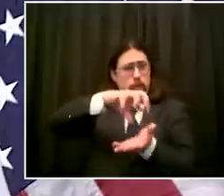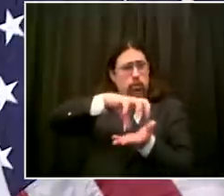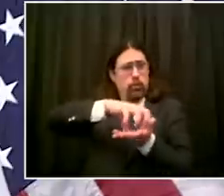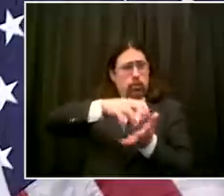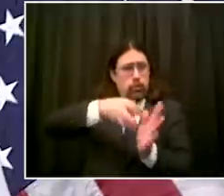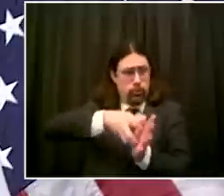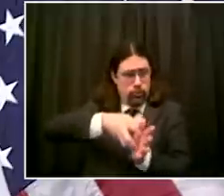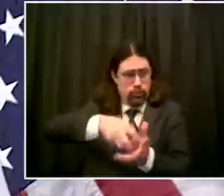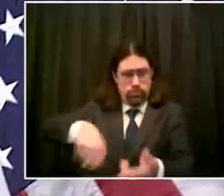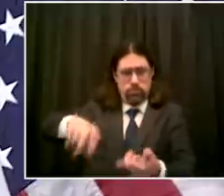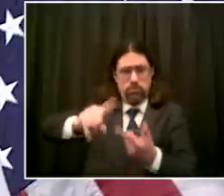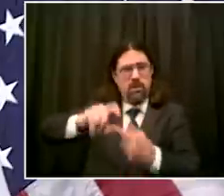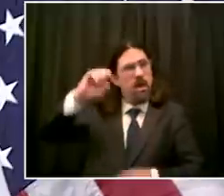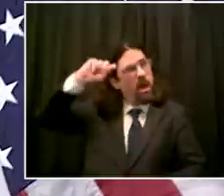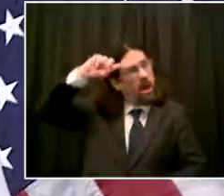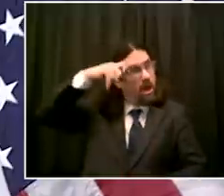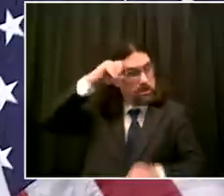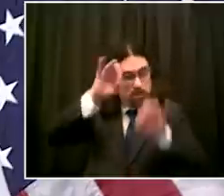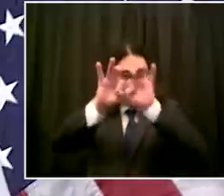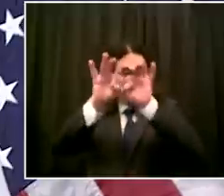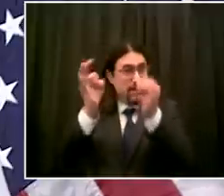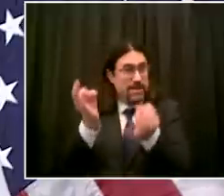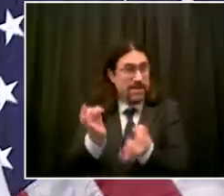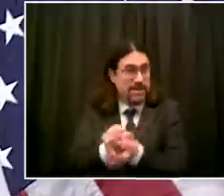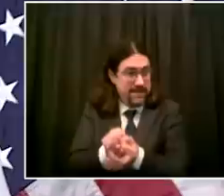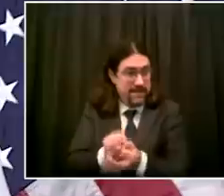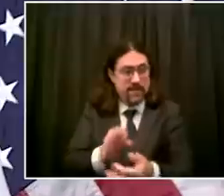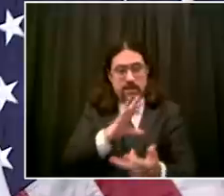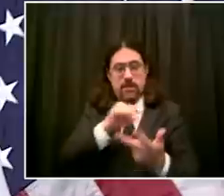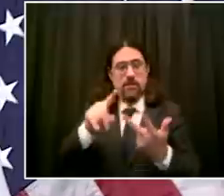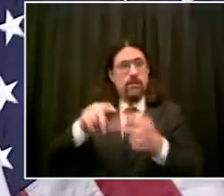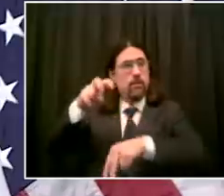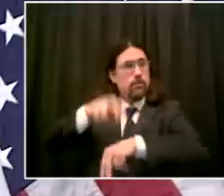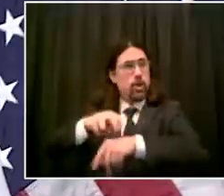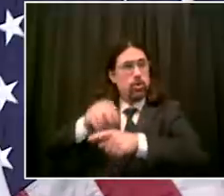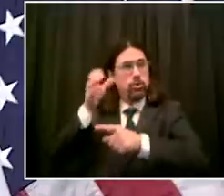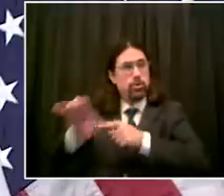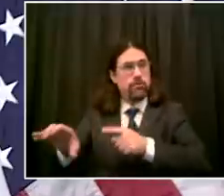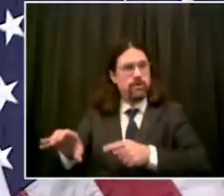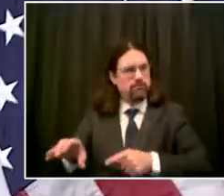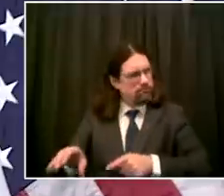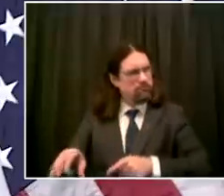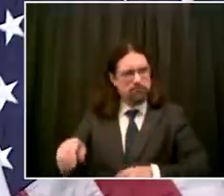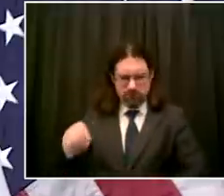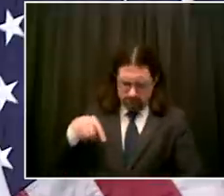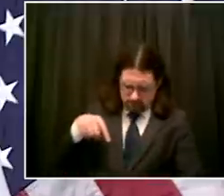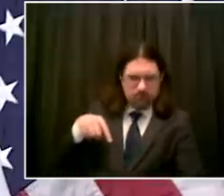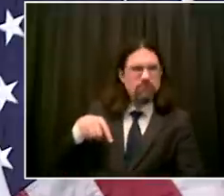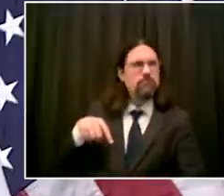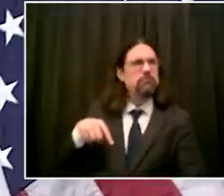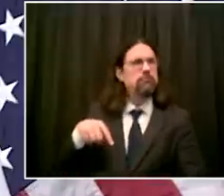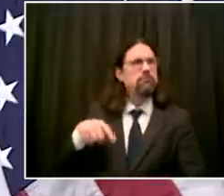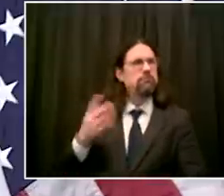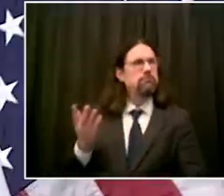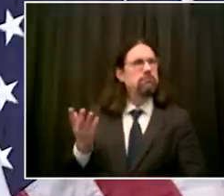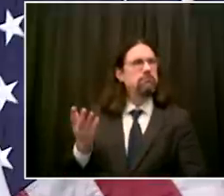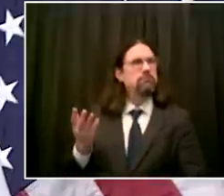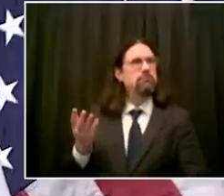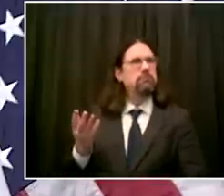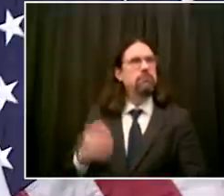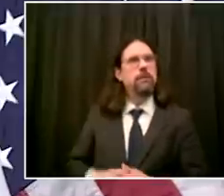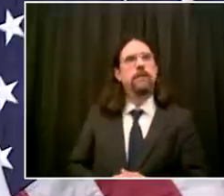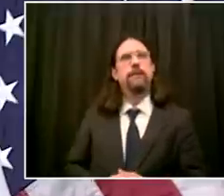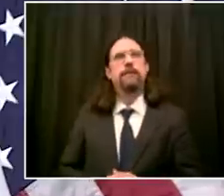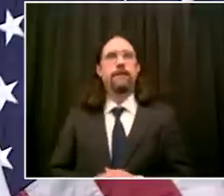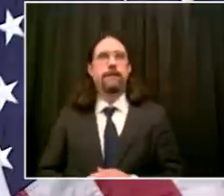it is a blessing anytime you or any member of the media points out something that needs to be fixed on behalf of the people of the city so thank you now of